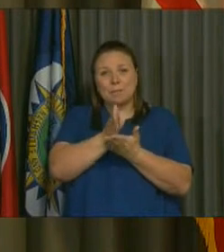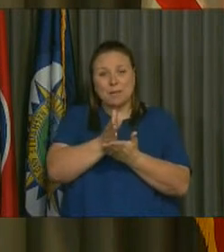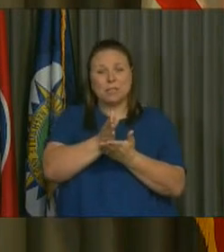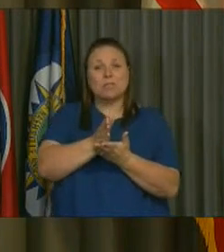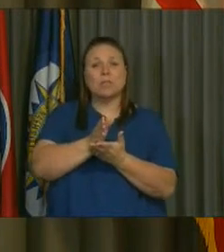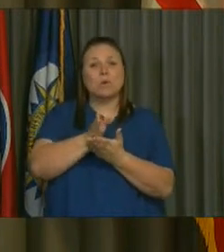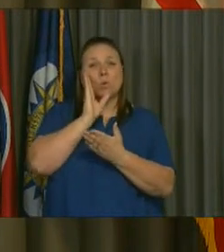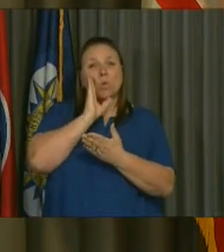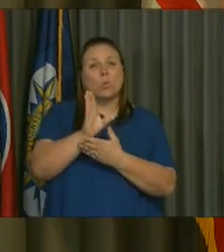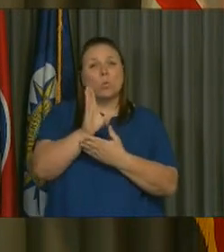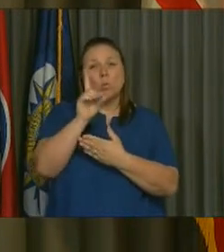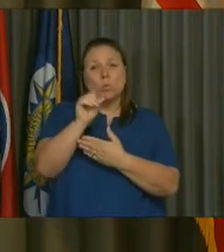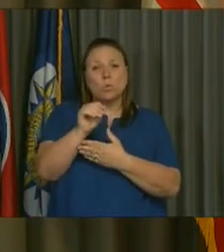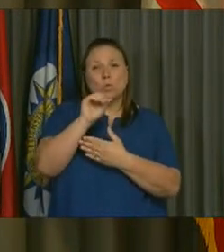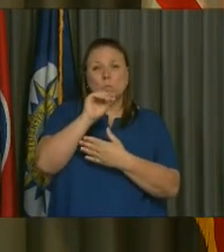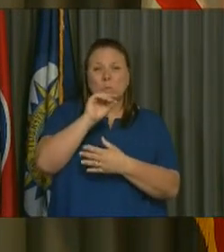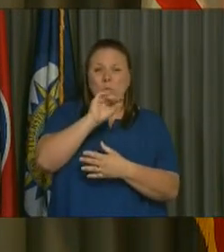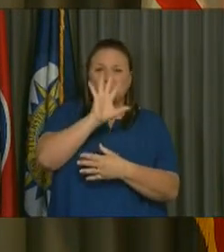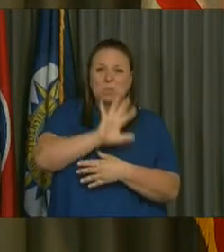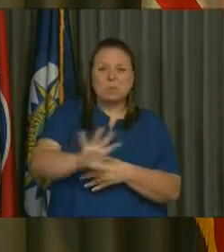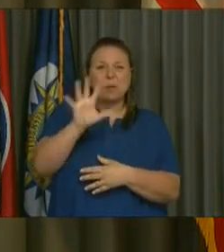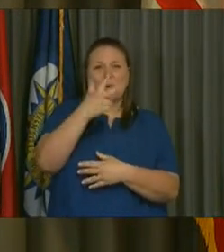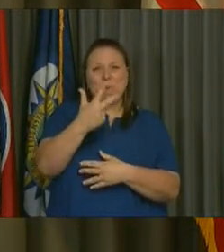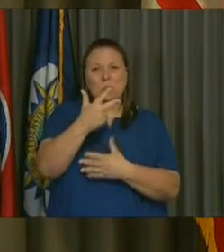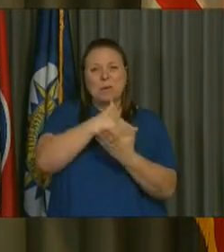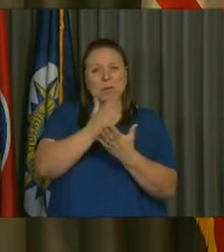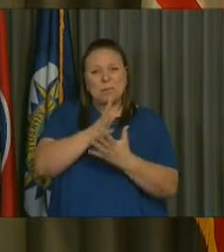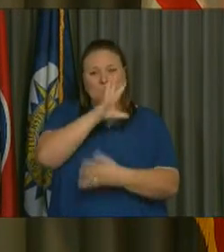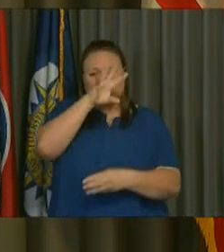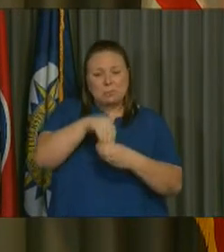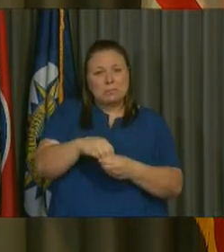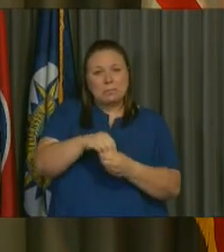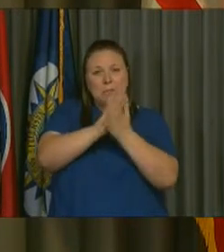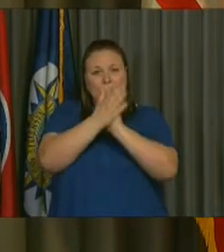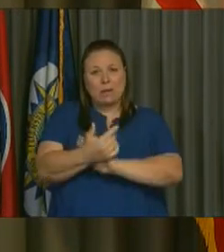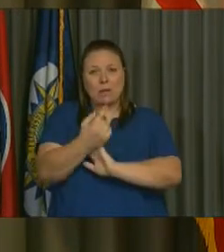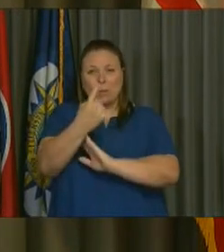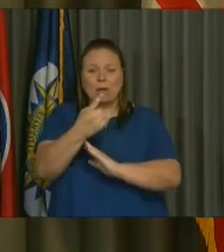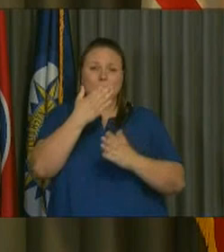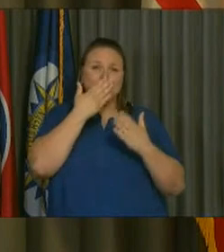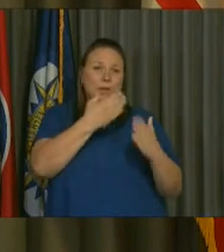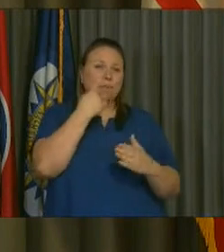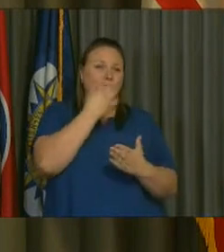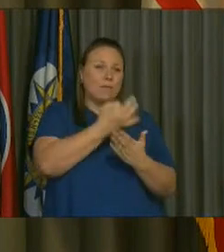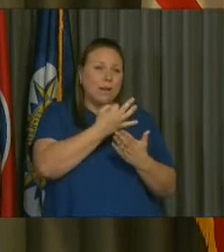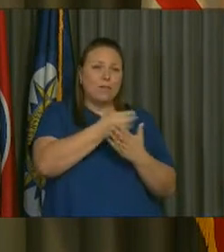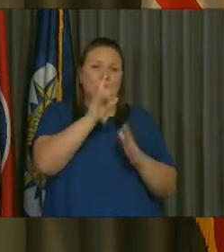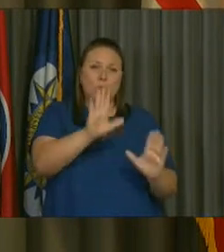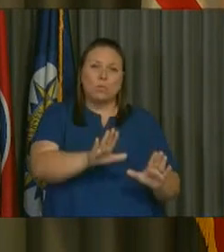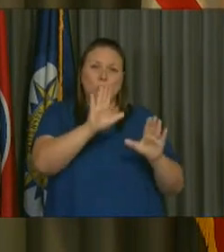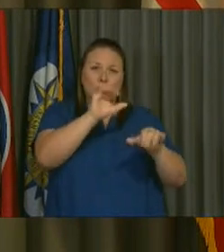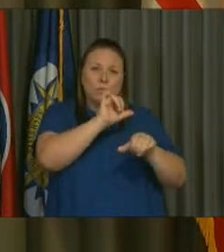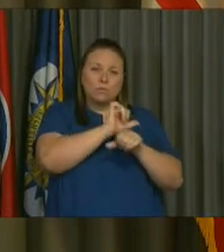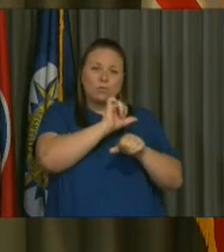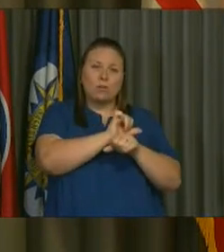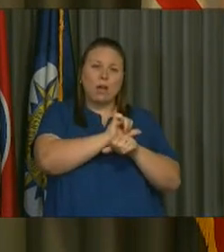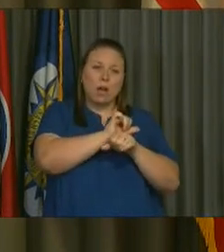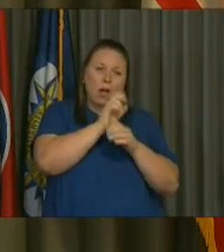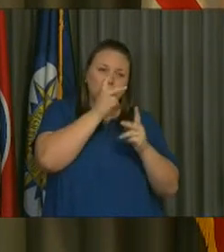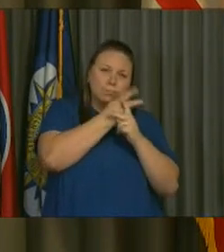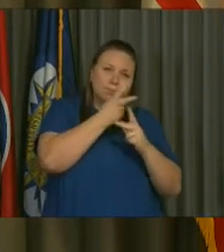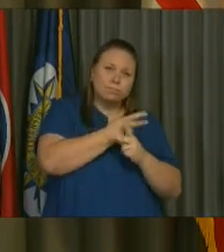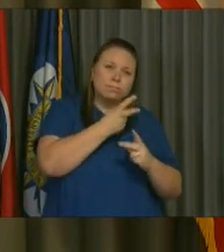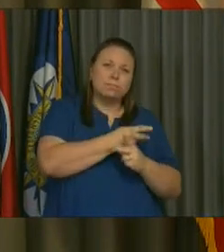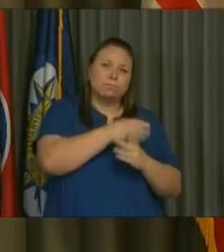does do about three budgets in one, and I am grateful to Finance for their incredible job in pulling this together